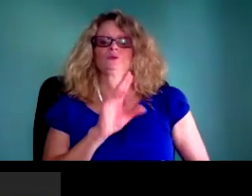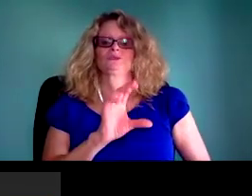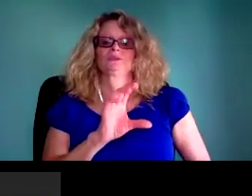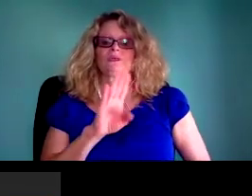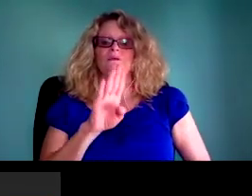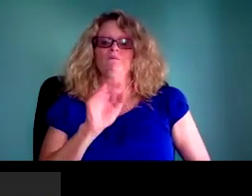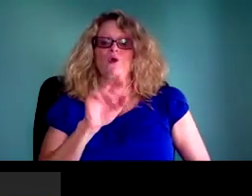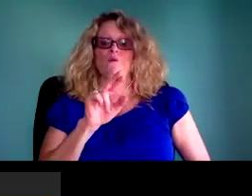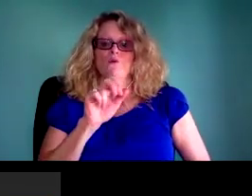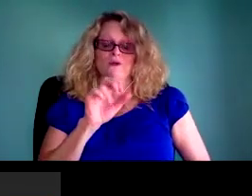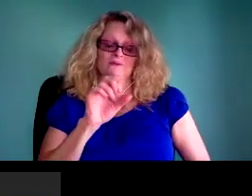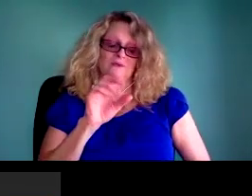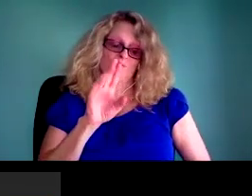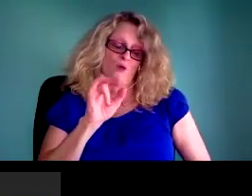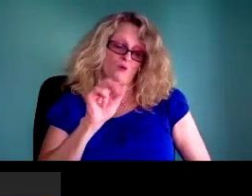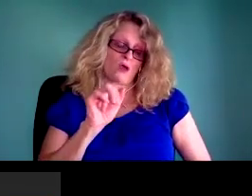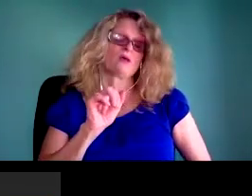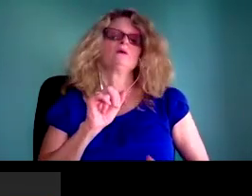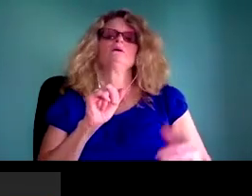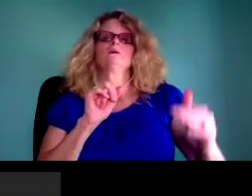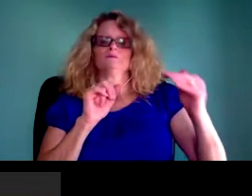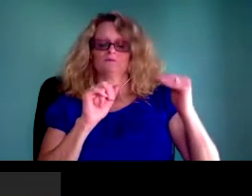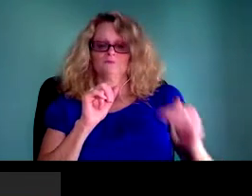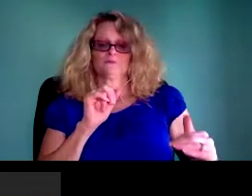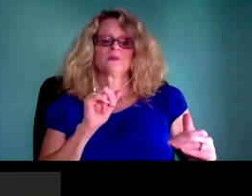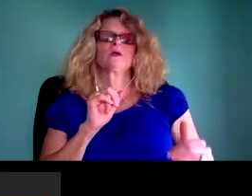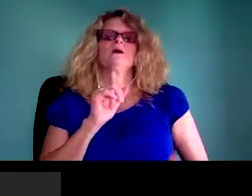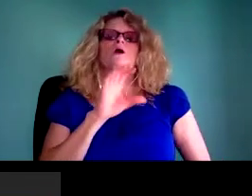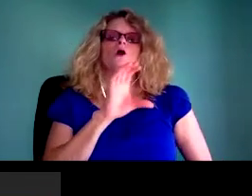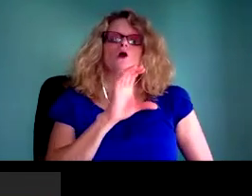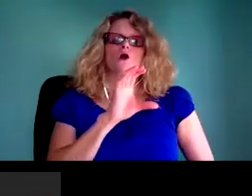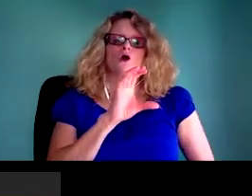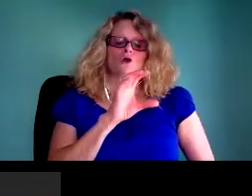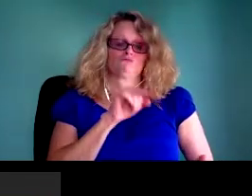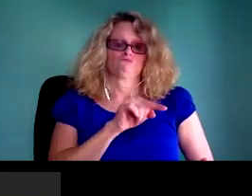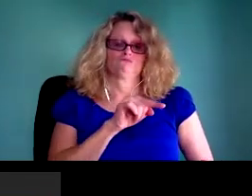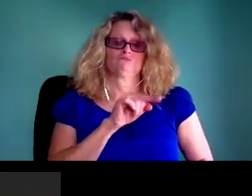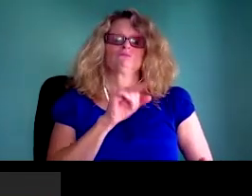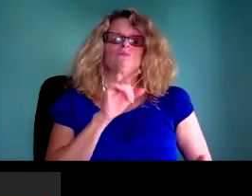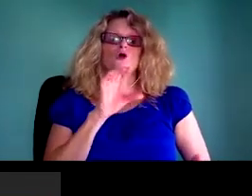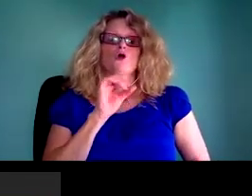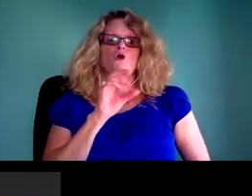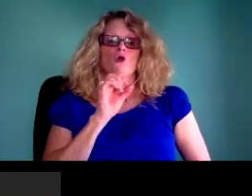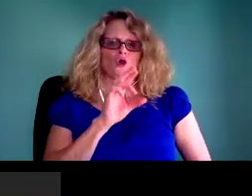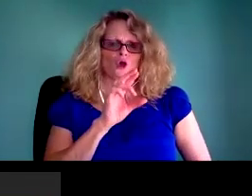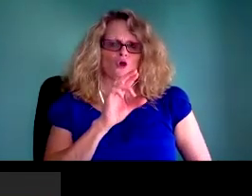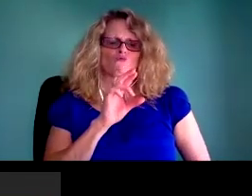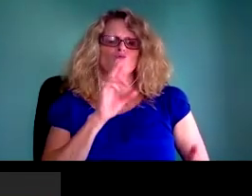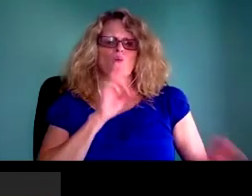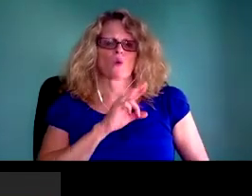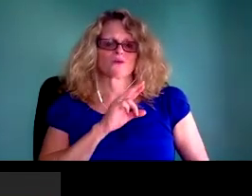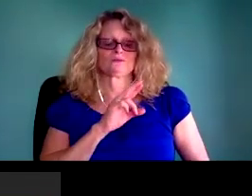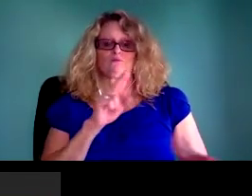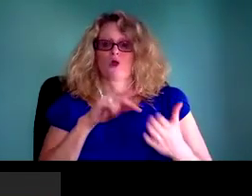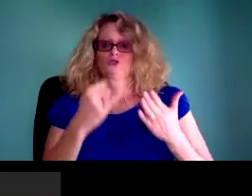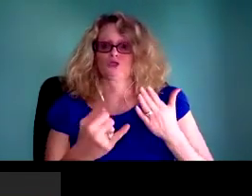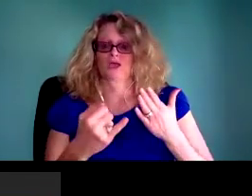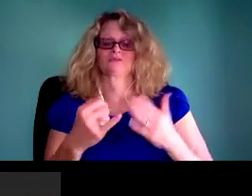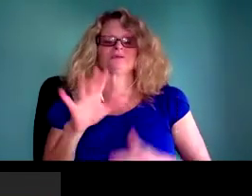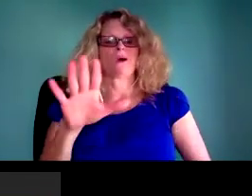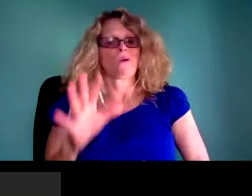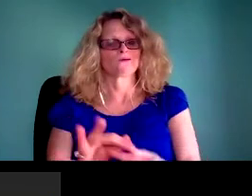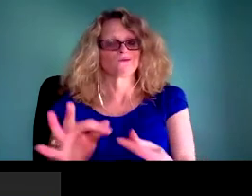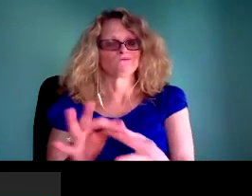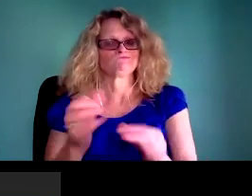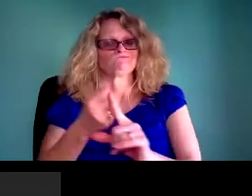it's been so inspiring to see him use this kind of deep knowledge in science, technologies,